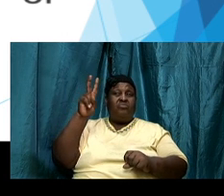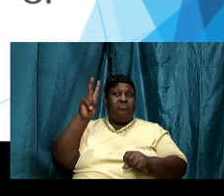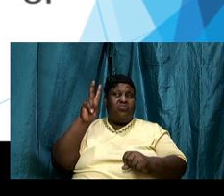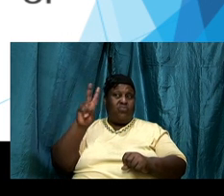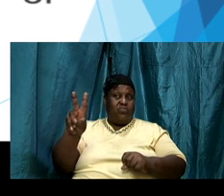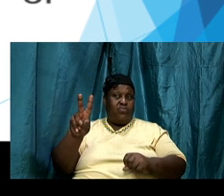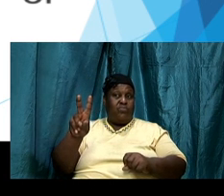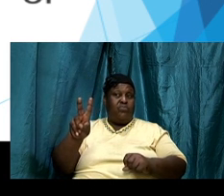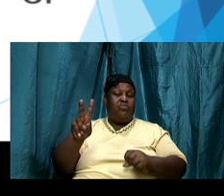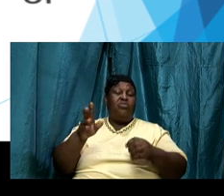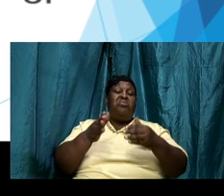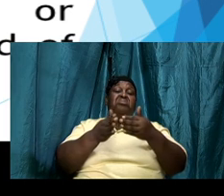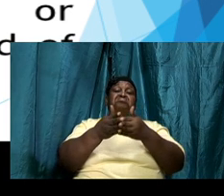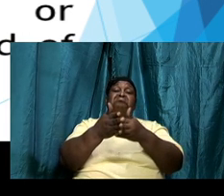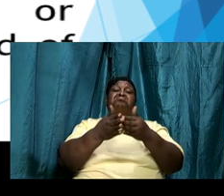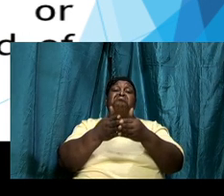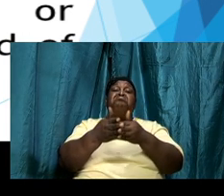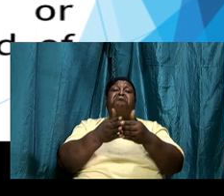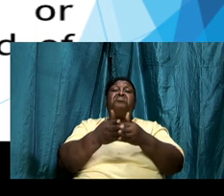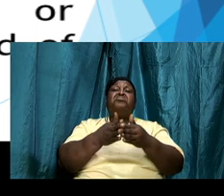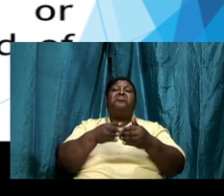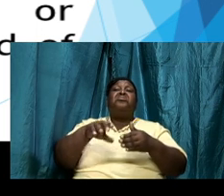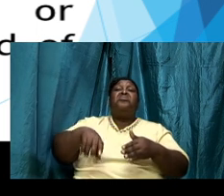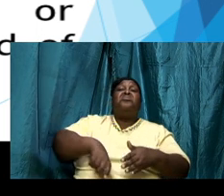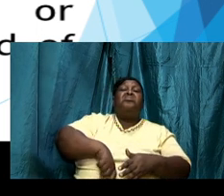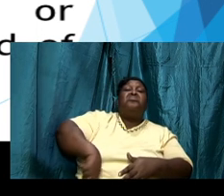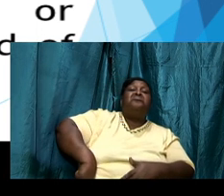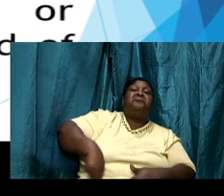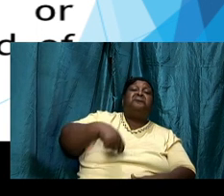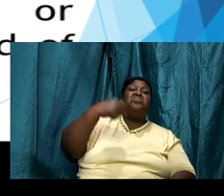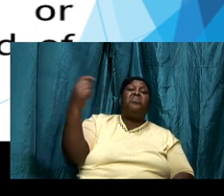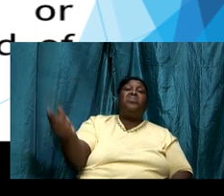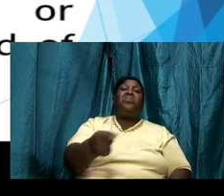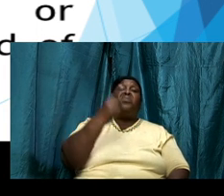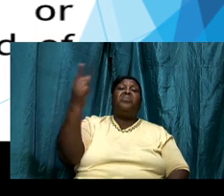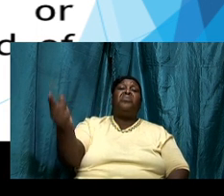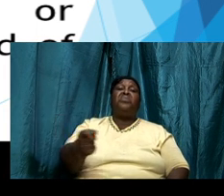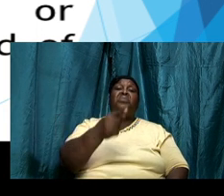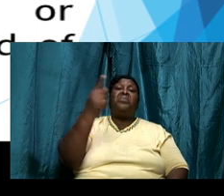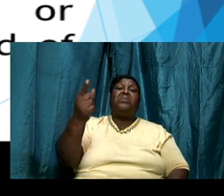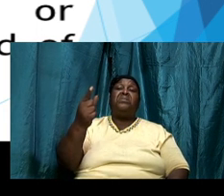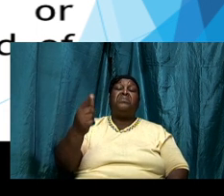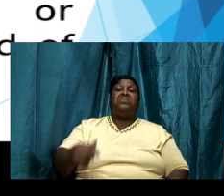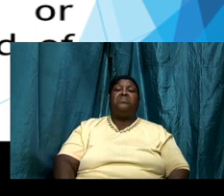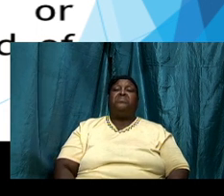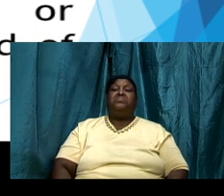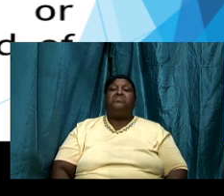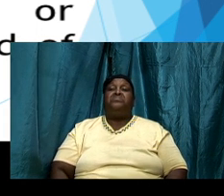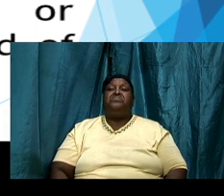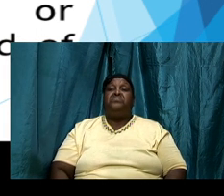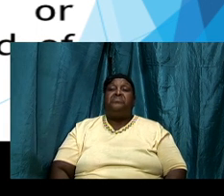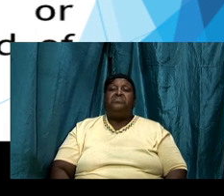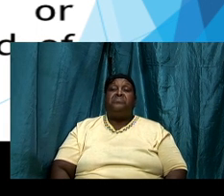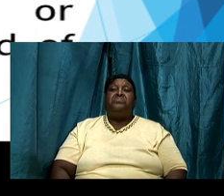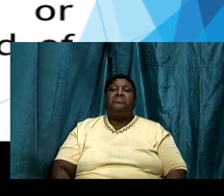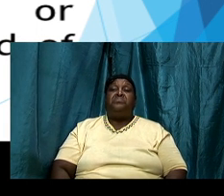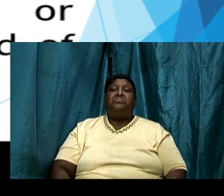mouthed sword very very very important now I have said